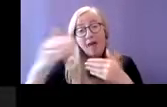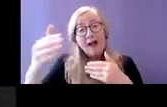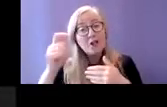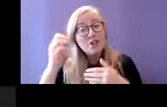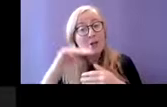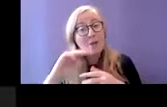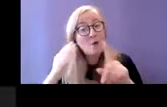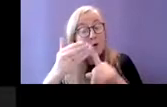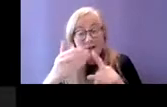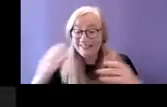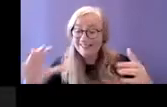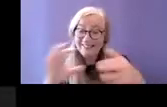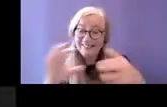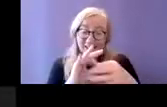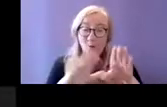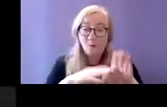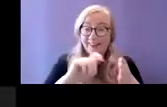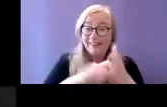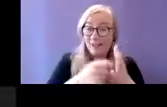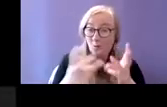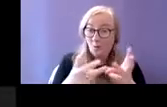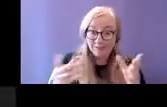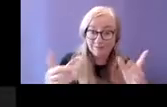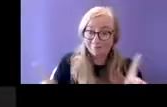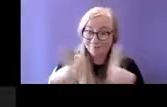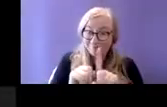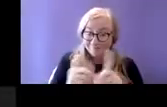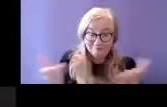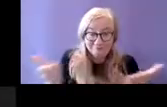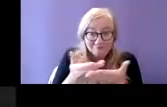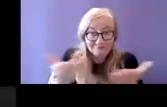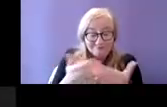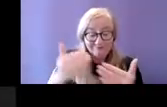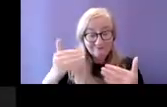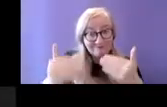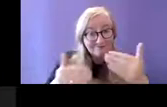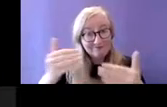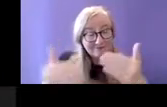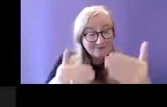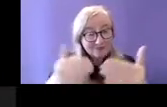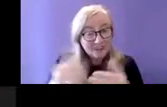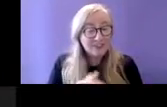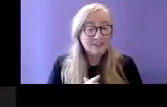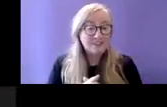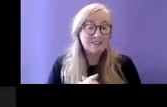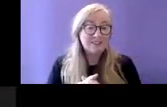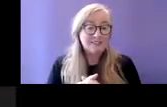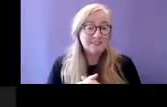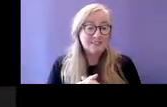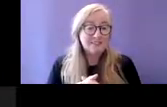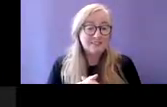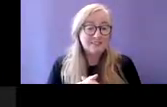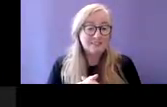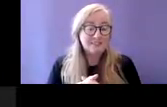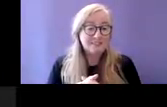especially after identifying attributes and gifts with active engagement in hostile education and training